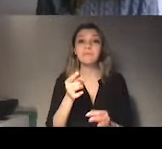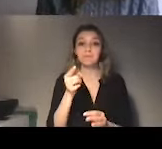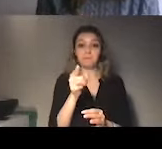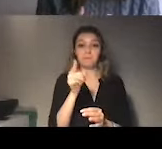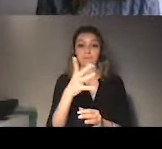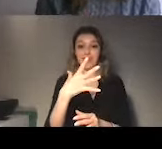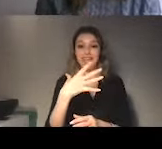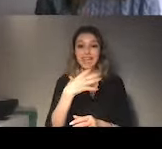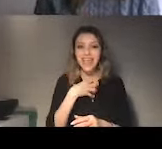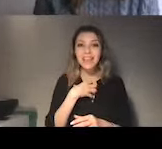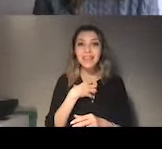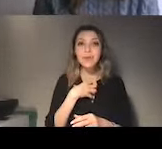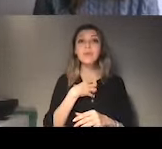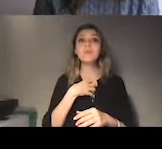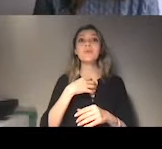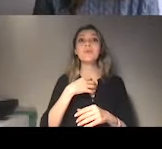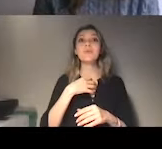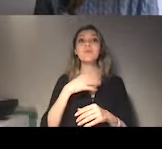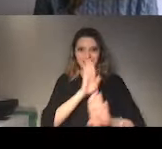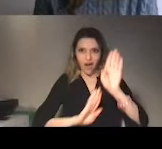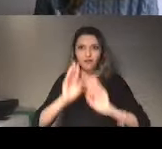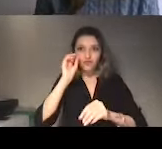do advocacy at the national level.